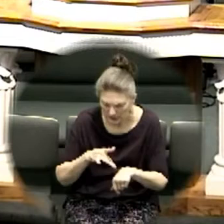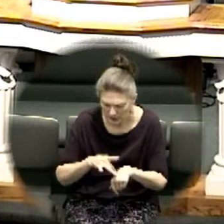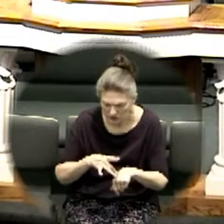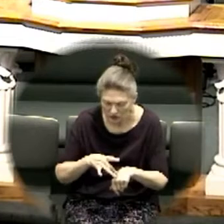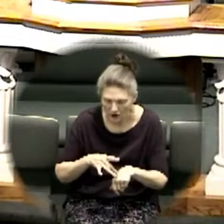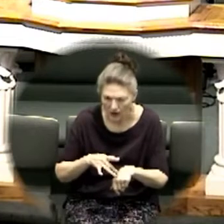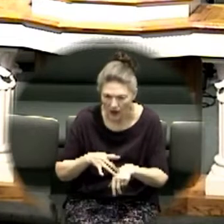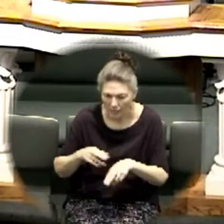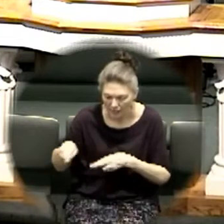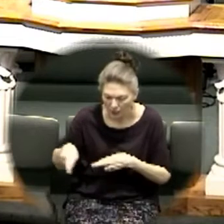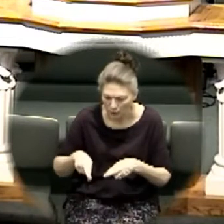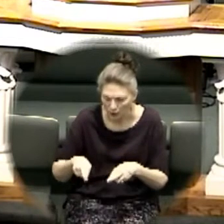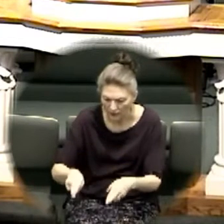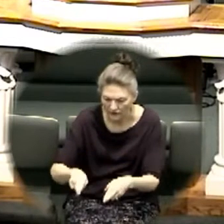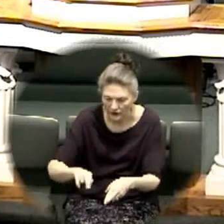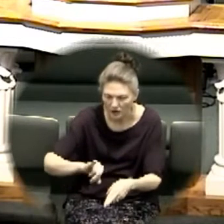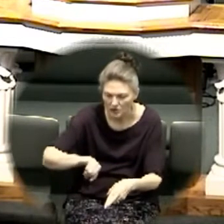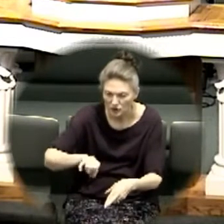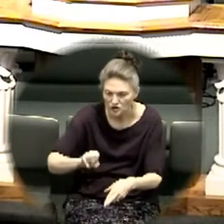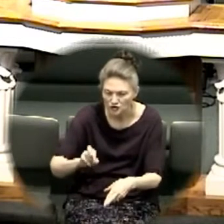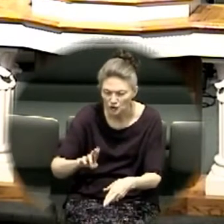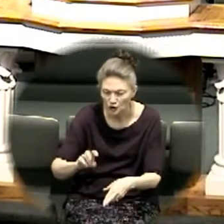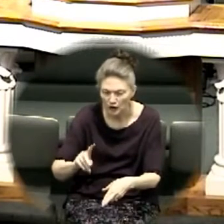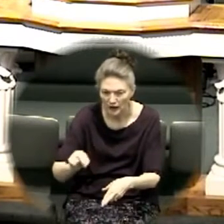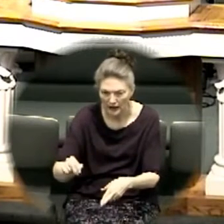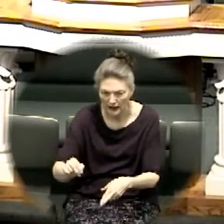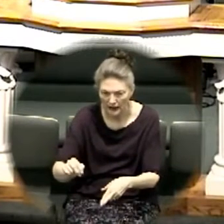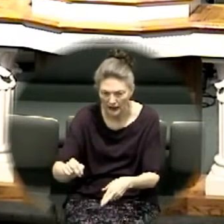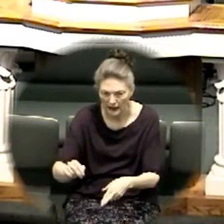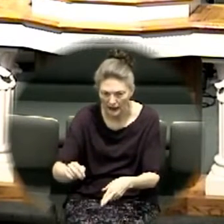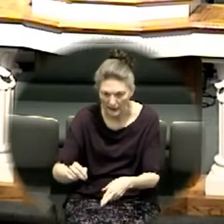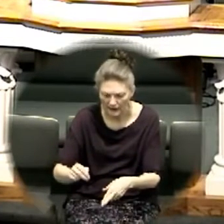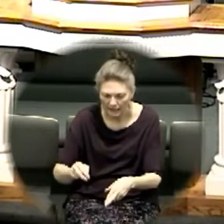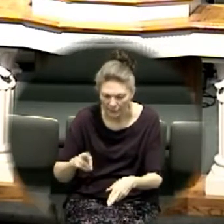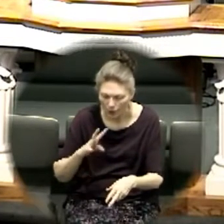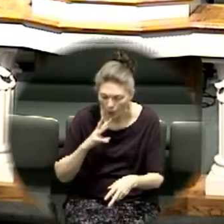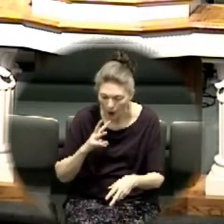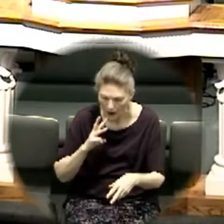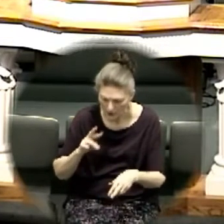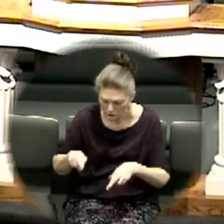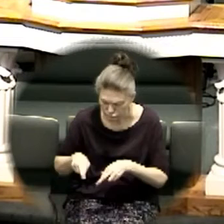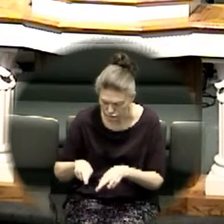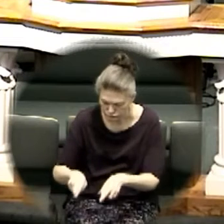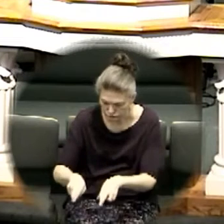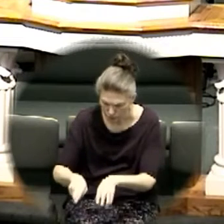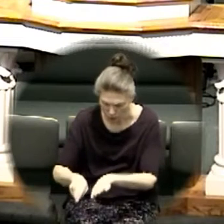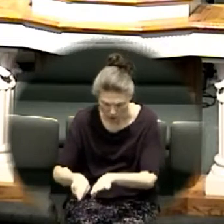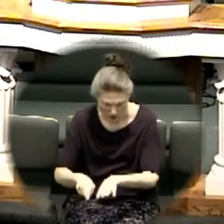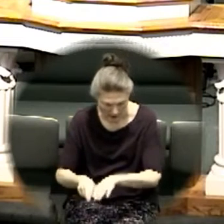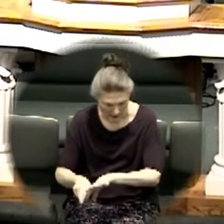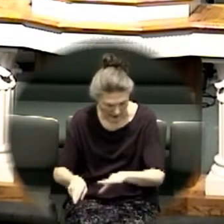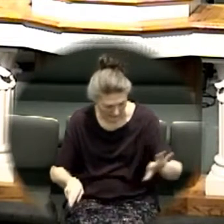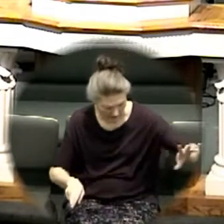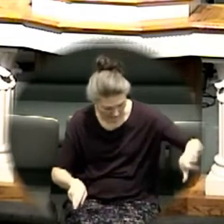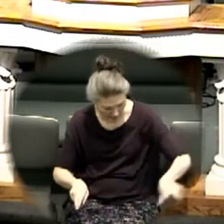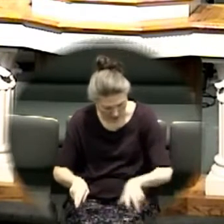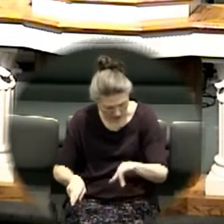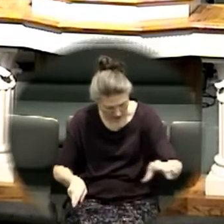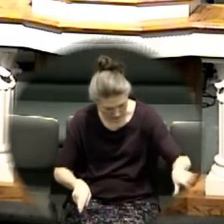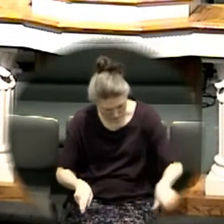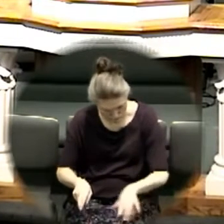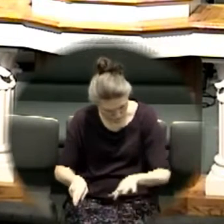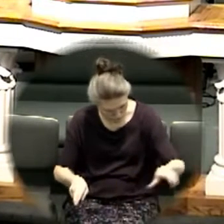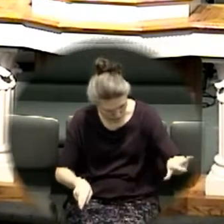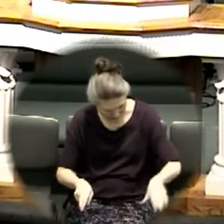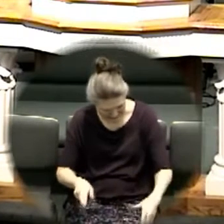that the waters of jordan shall be cut off from the waters that come down from above and they shall stand